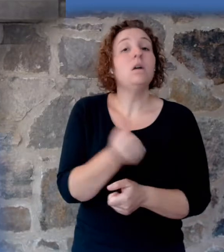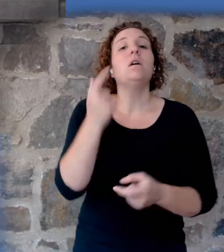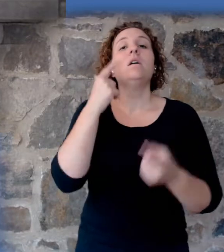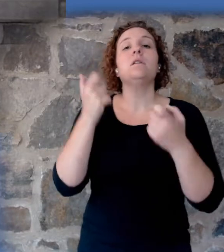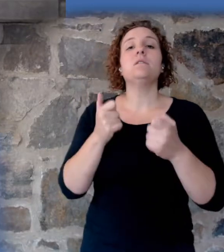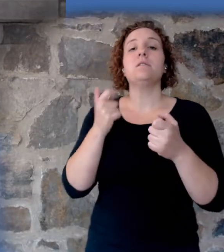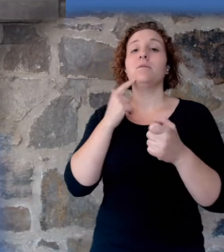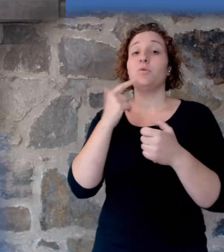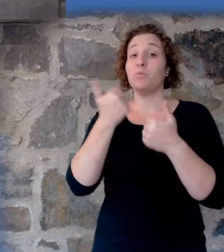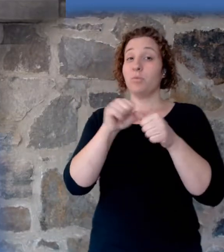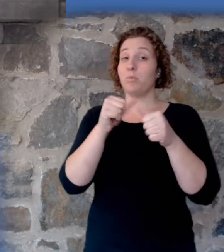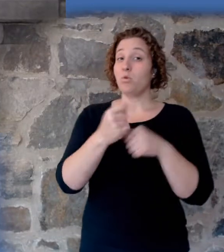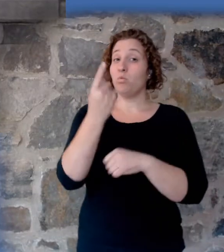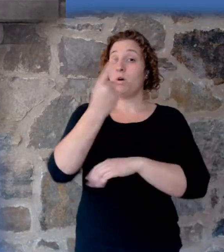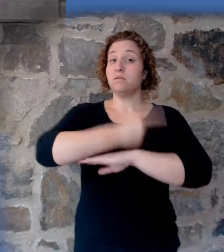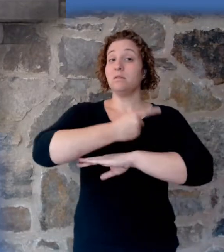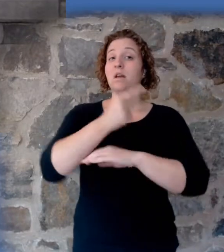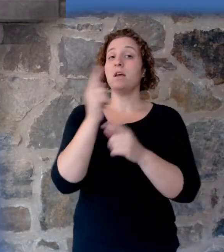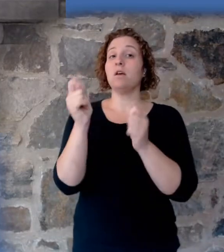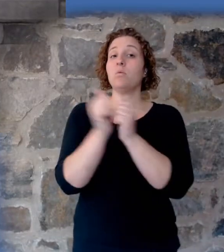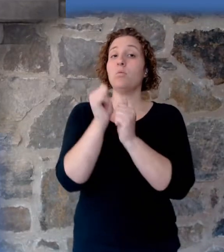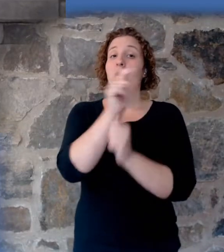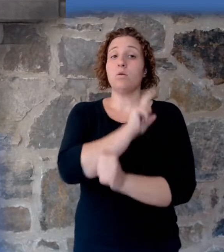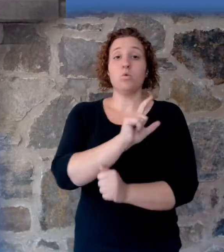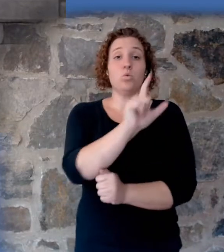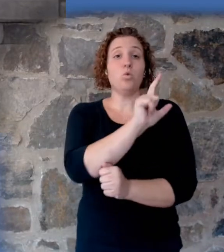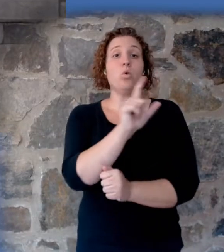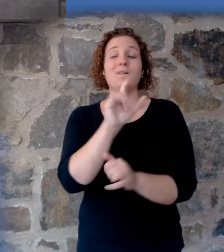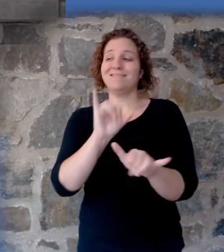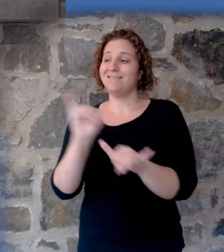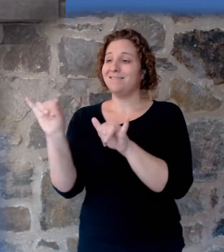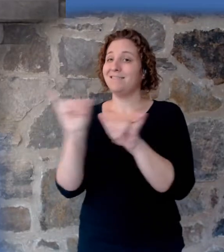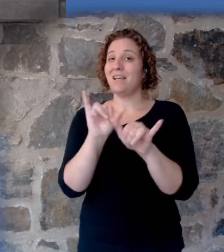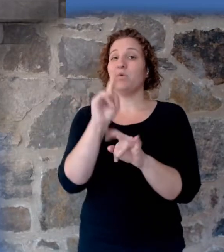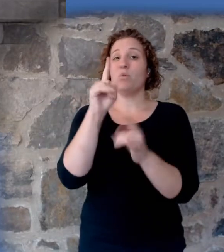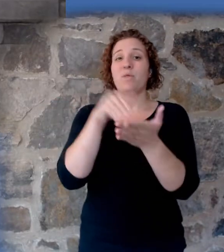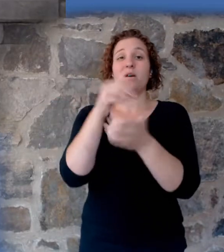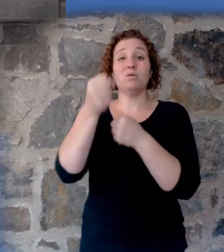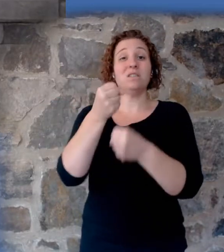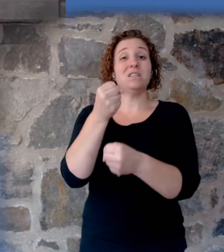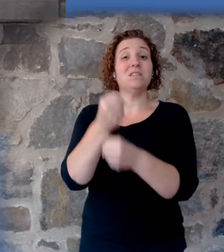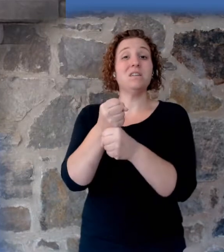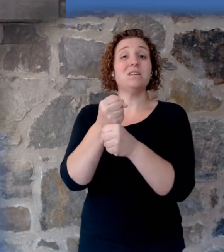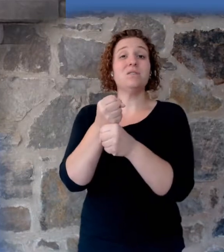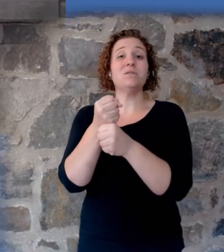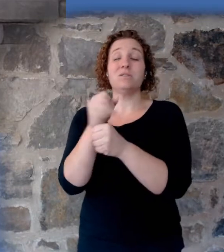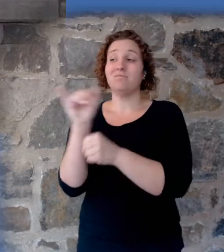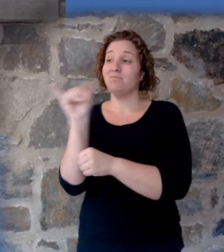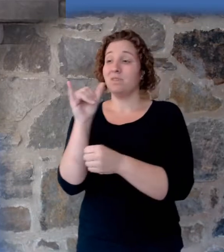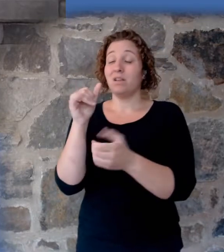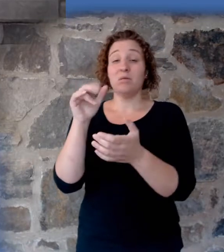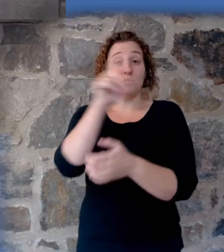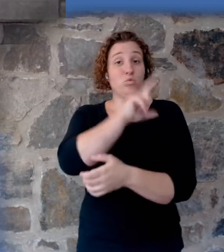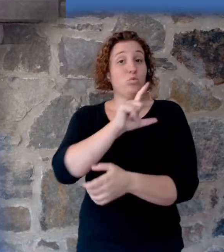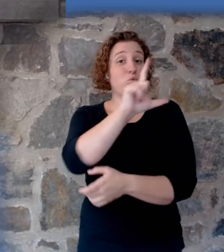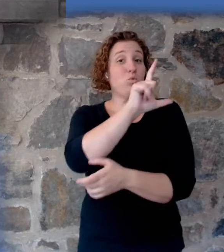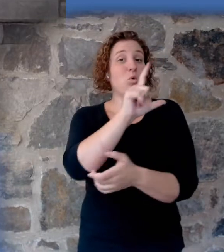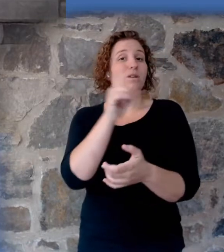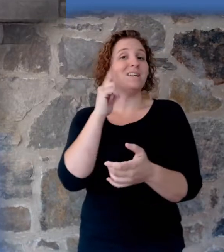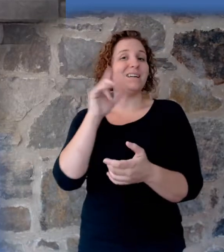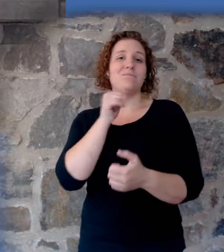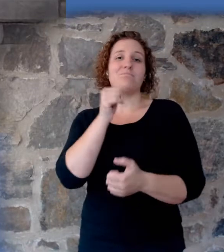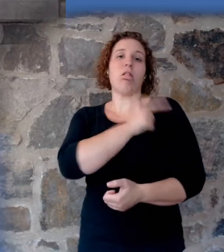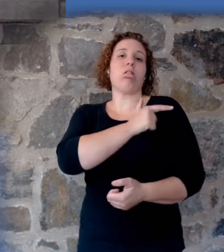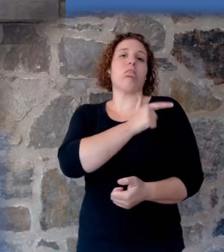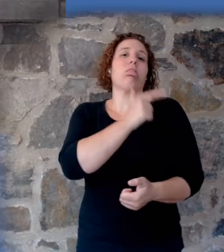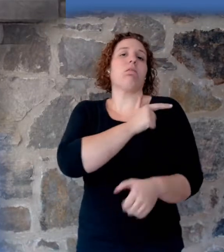a thousand years and a thousand years as one day. And the Lord is not slack concerning his promises. Some men count slackness, but